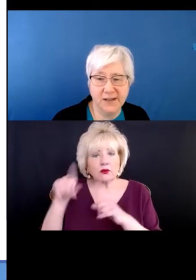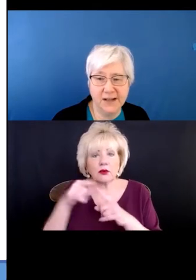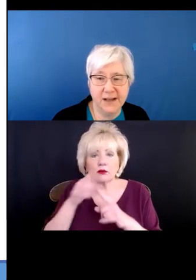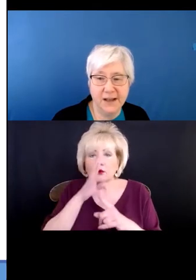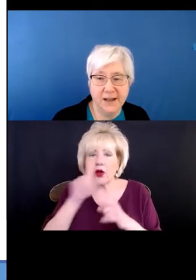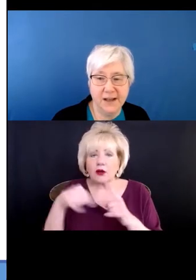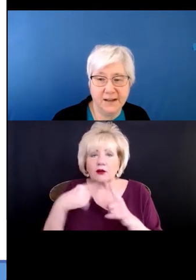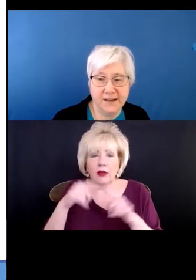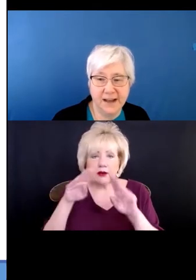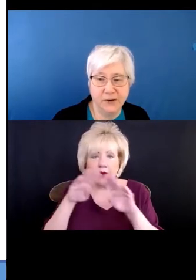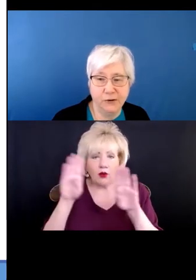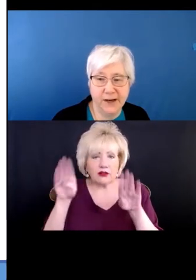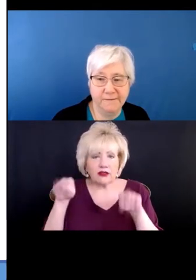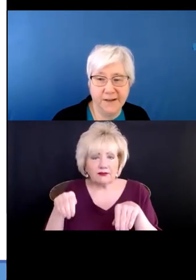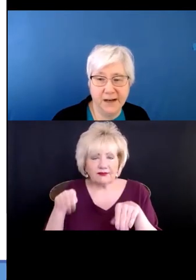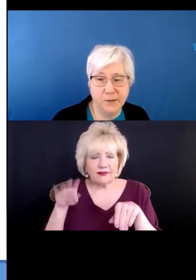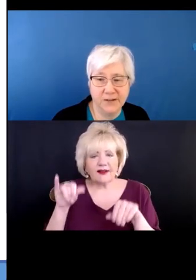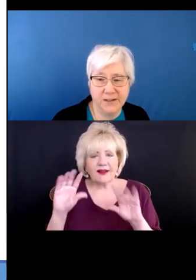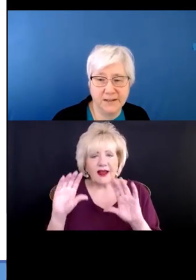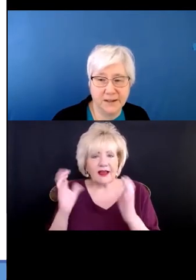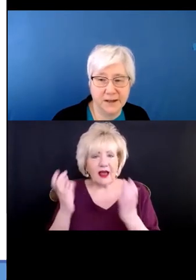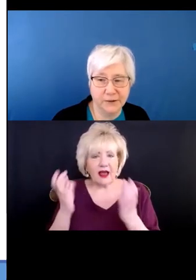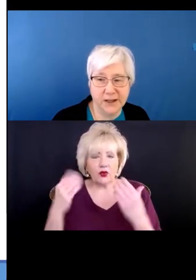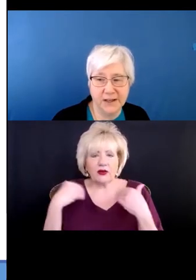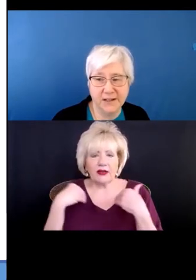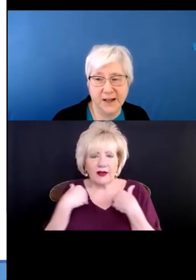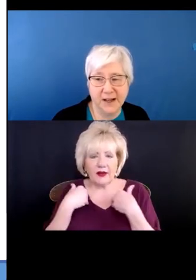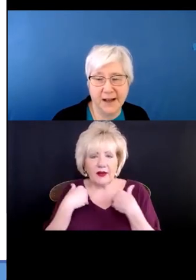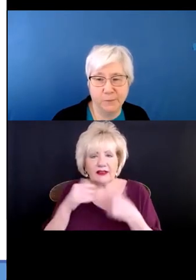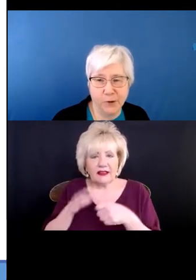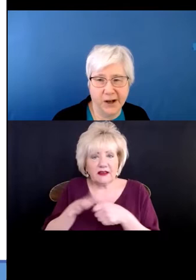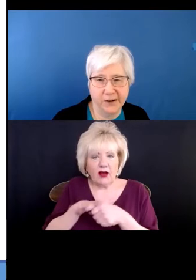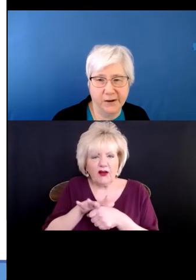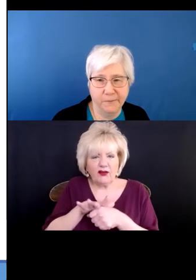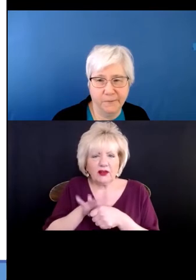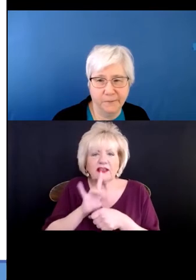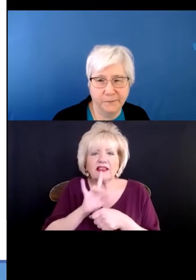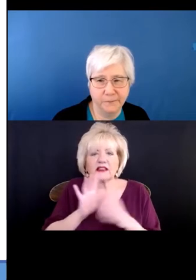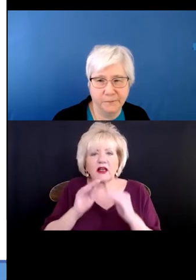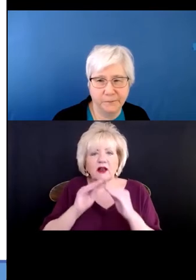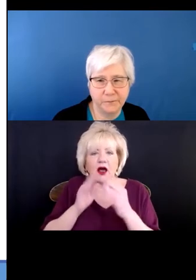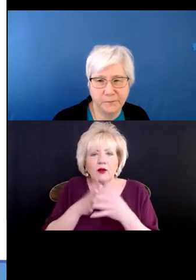housing, the category of animals that's covered is a lot broader.